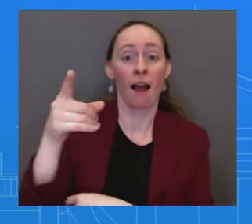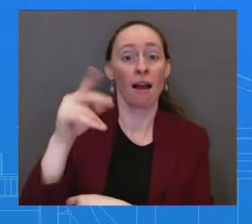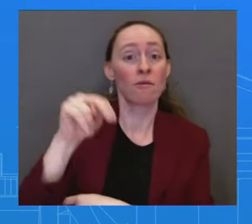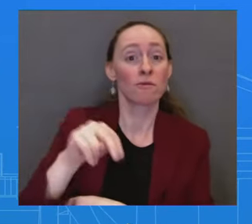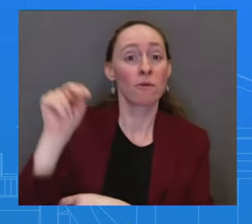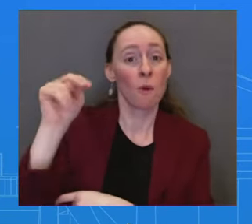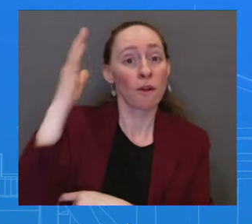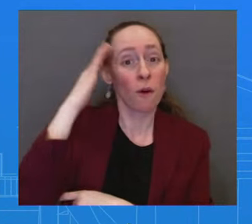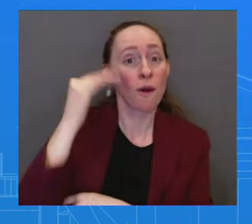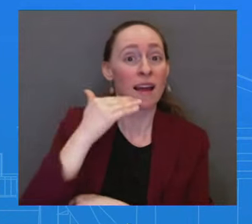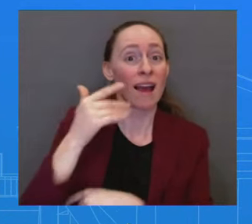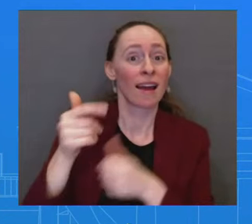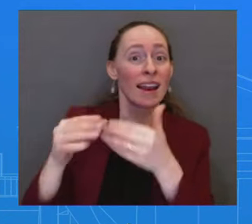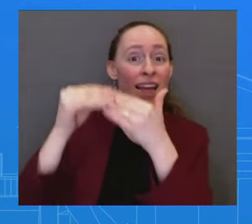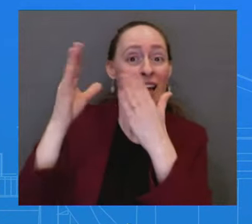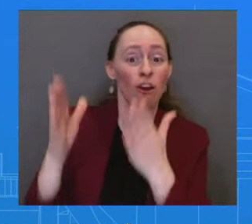in the region.